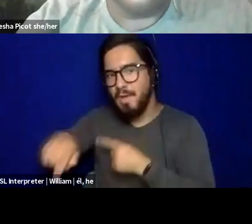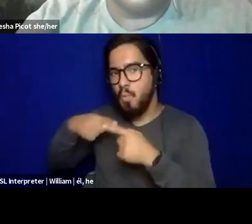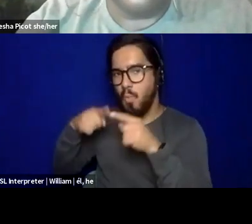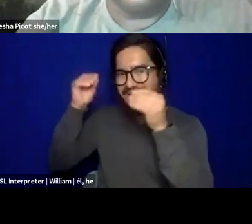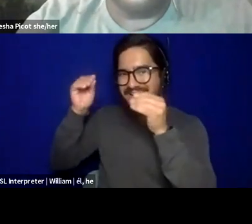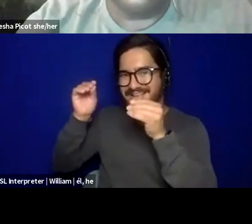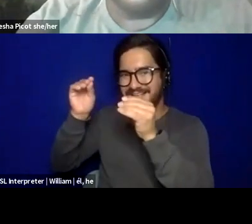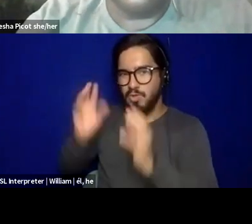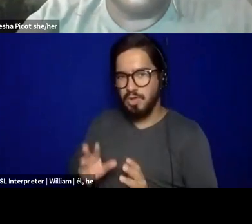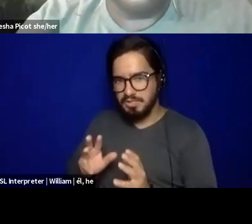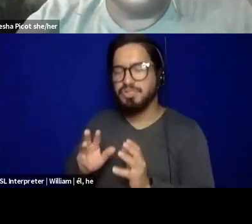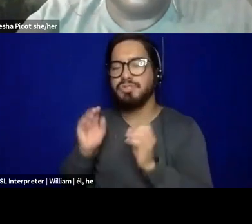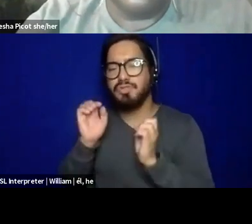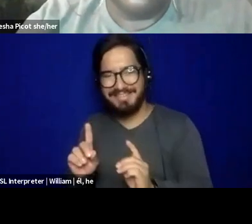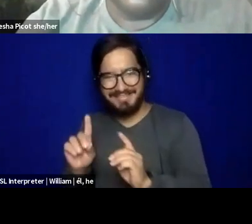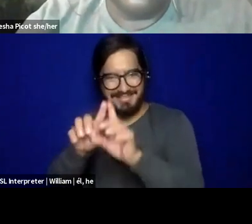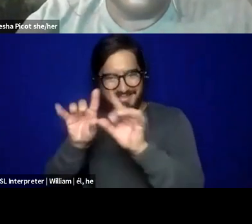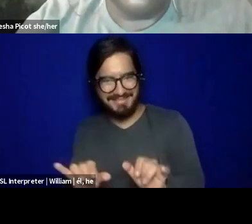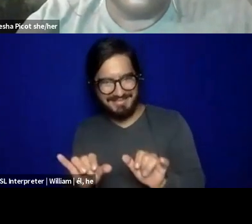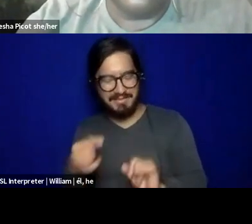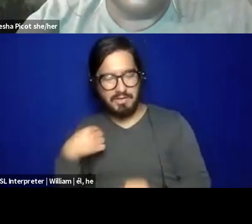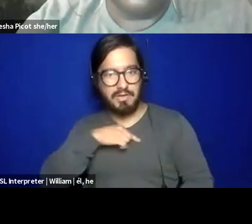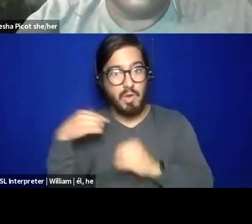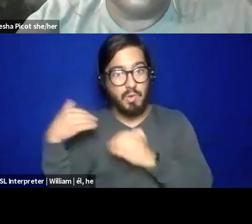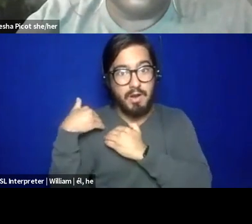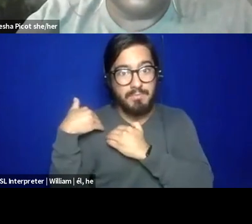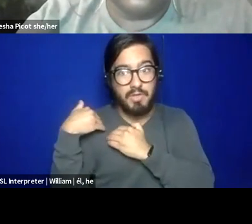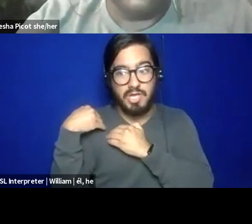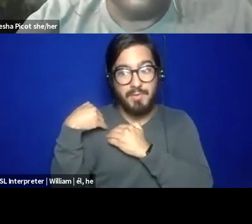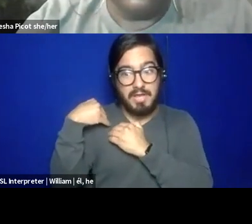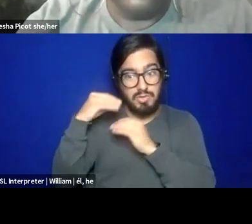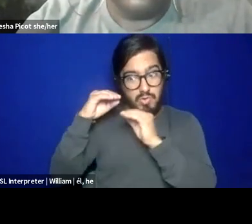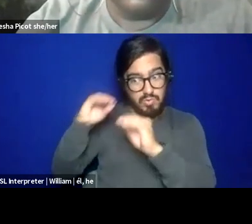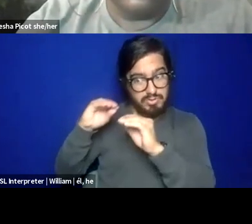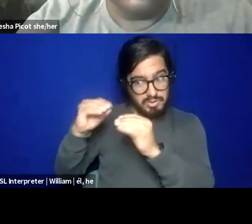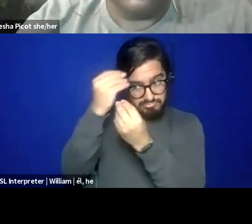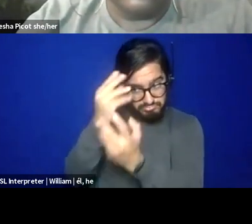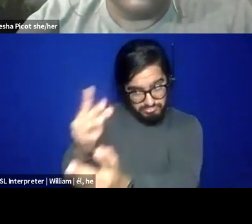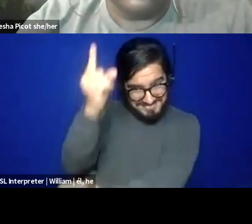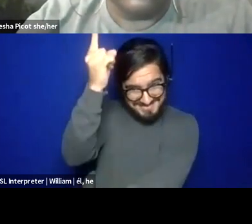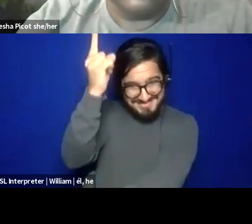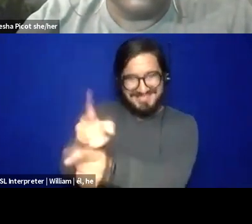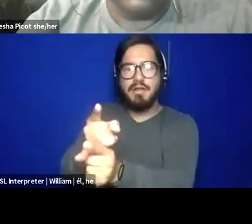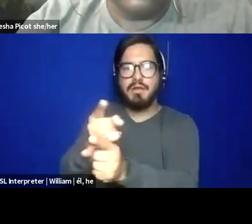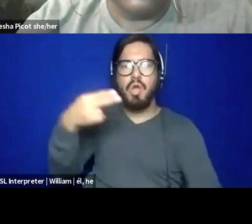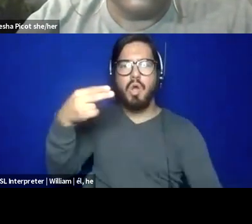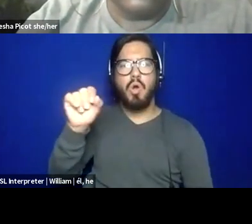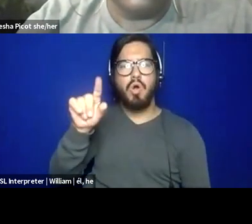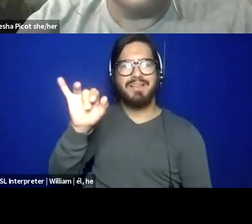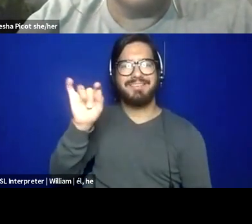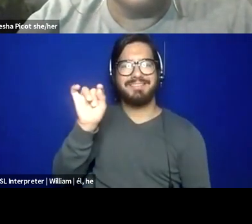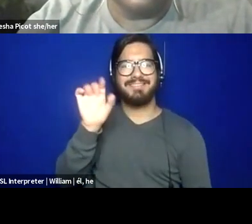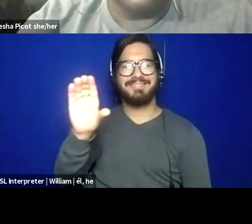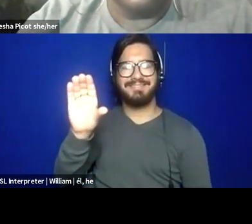responsibilities to also be able to give the correct information, that holistic information to those that are coming behind us.